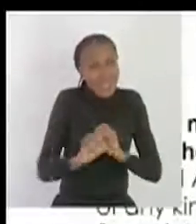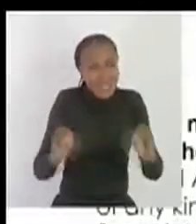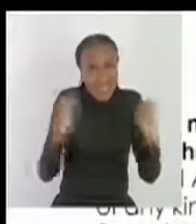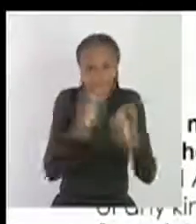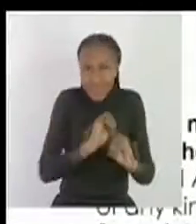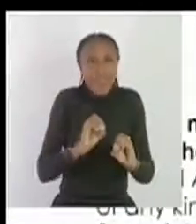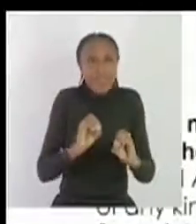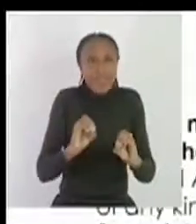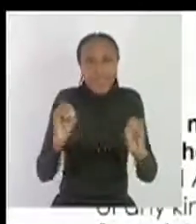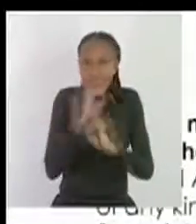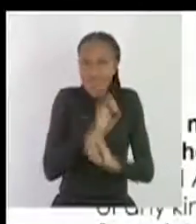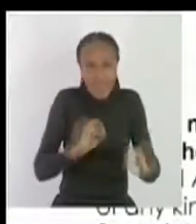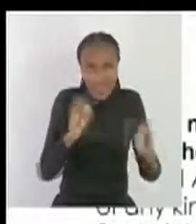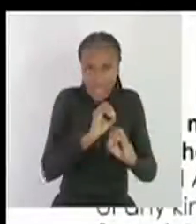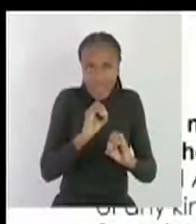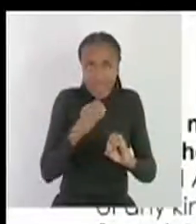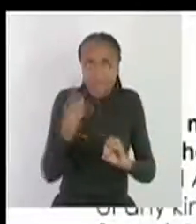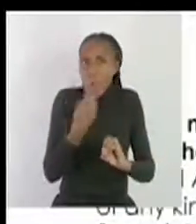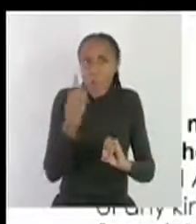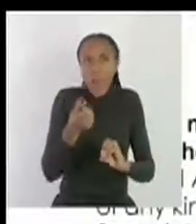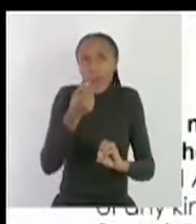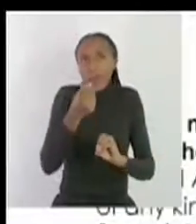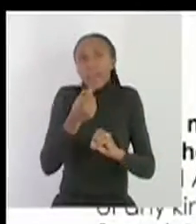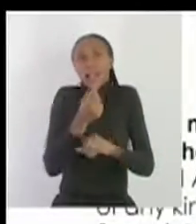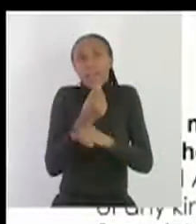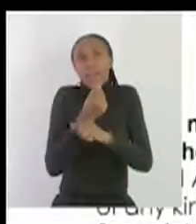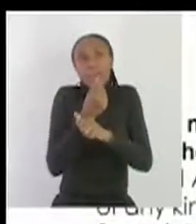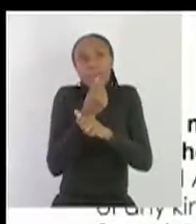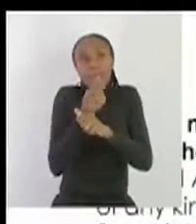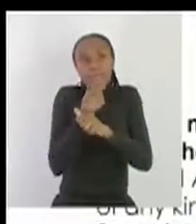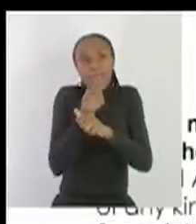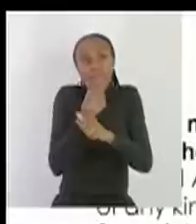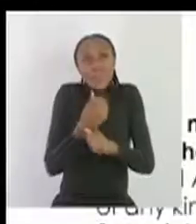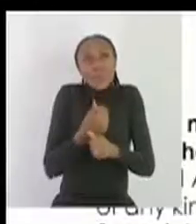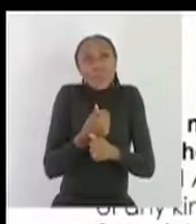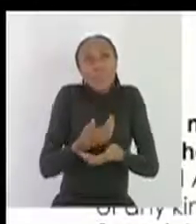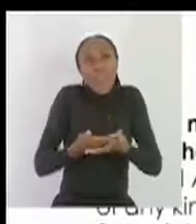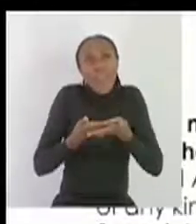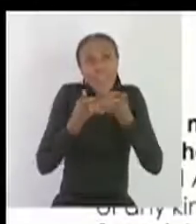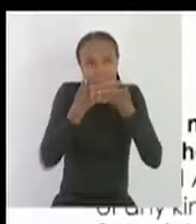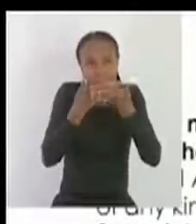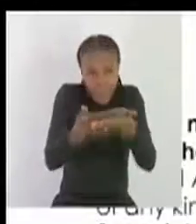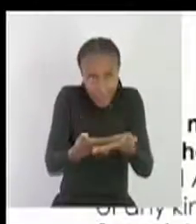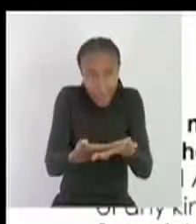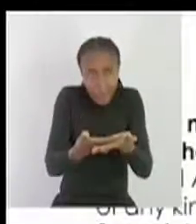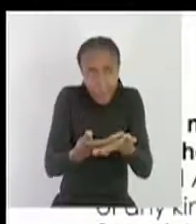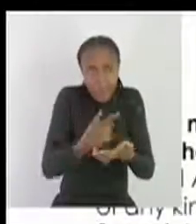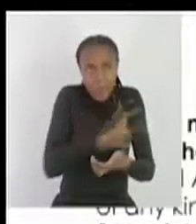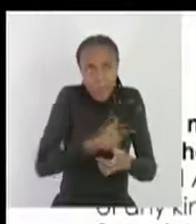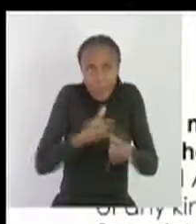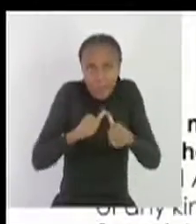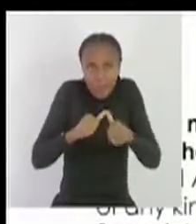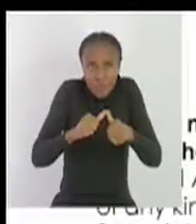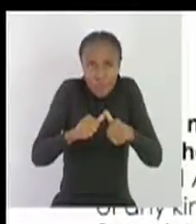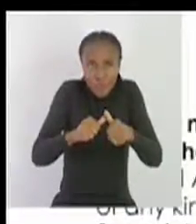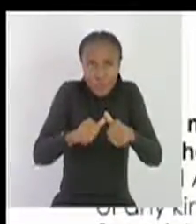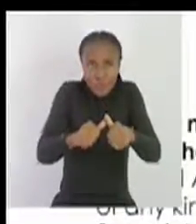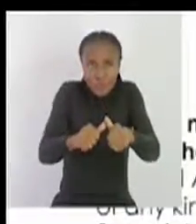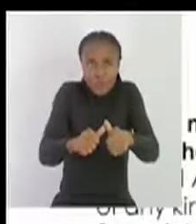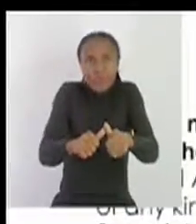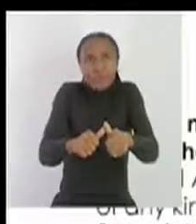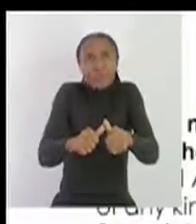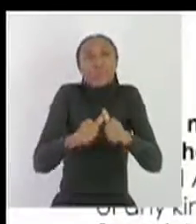yet for HIV and AIDS but there is but there are some medicine for life prolonging treatments which are called